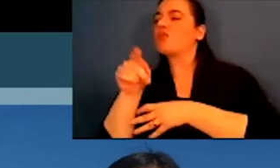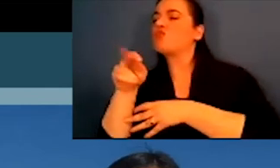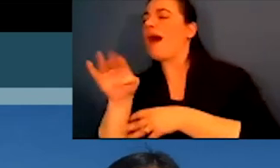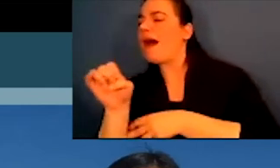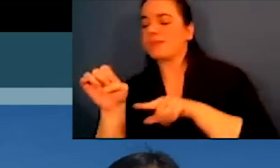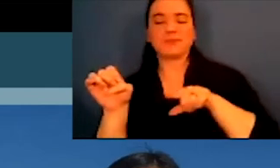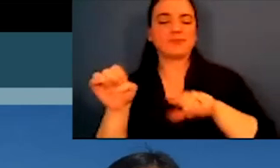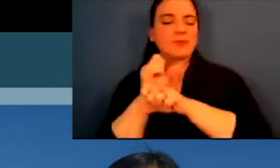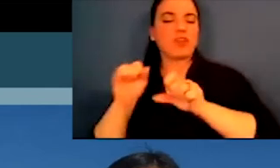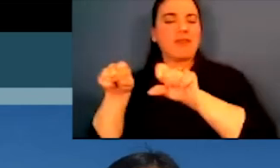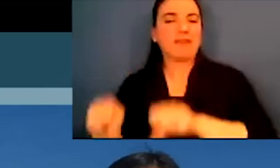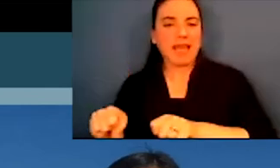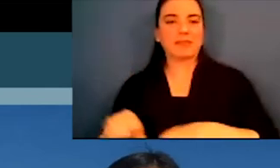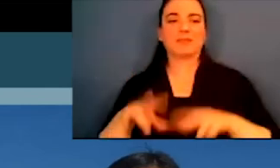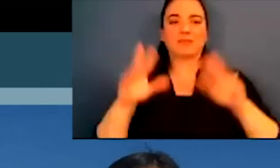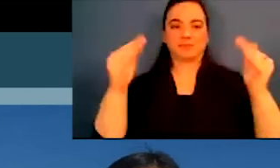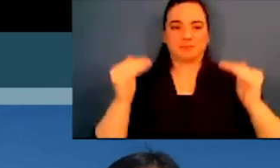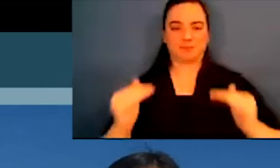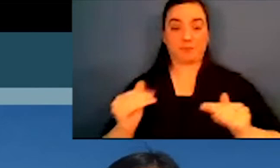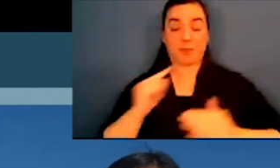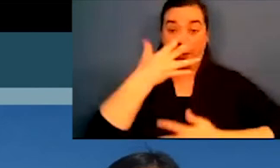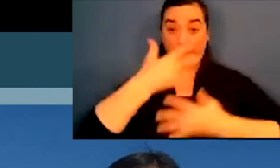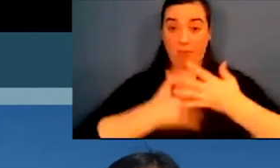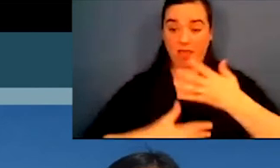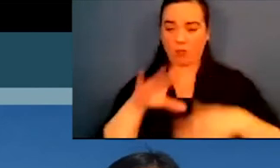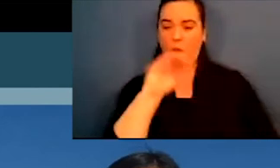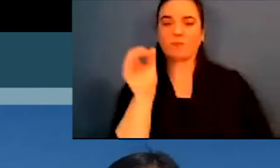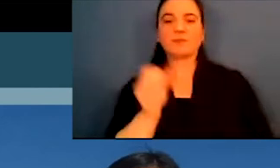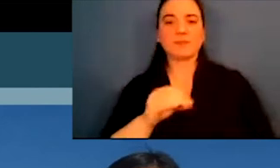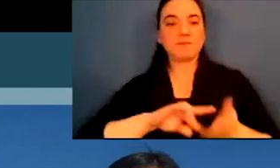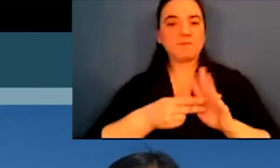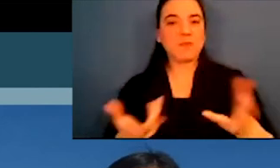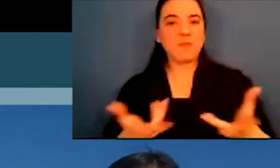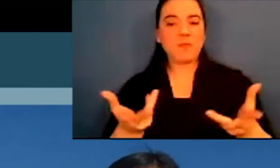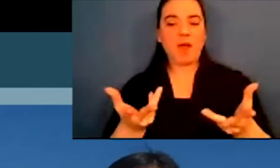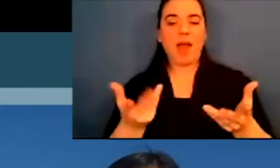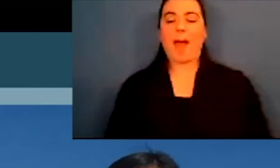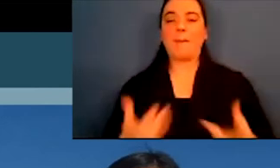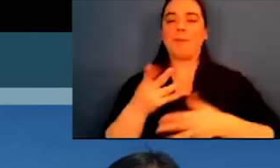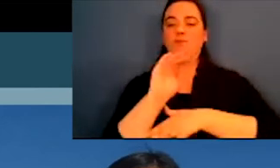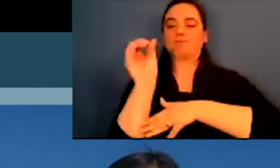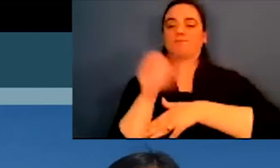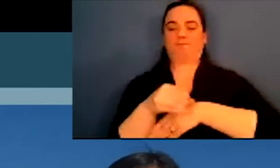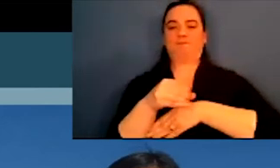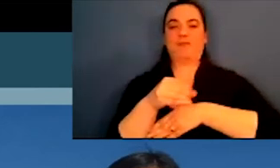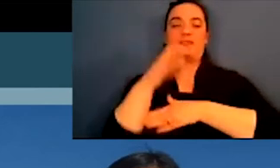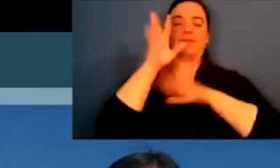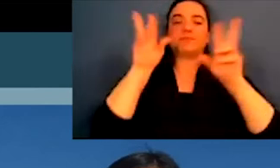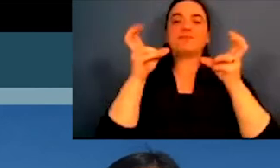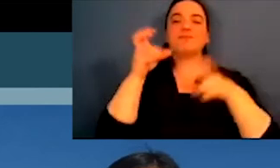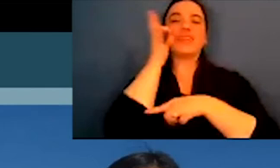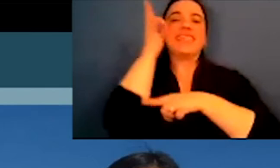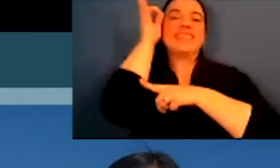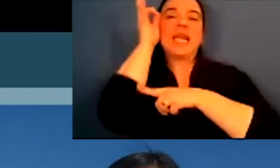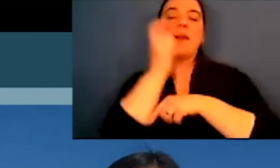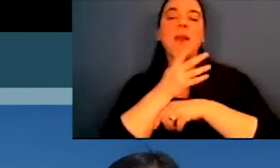who is a real tribe and who gets to be sovereign. Blood quantum. Blood quantum is the amount of, quote,